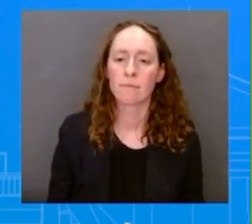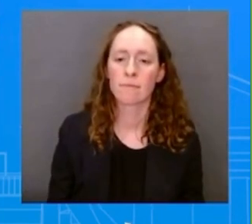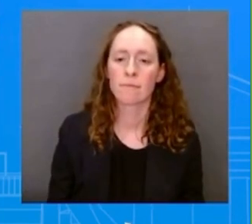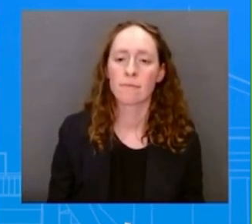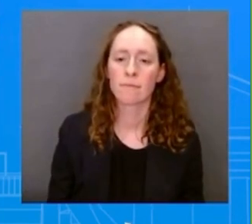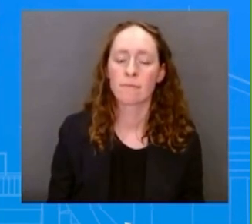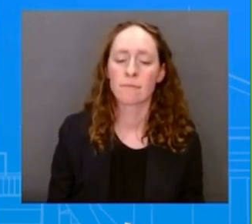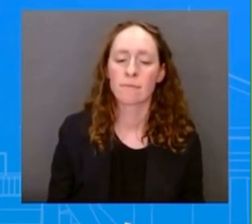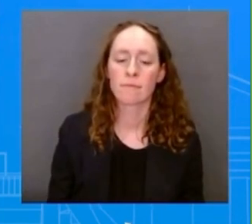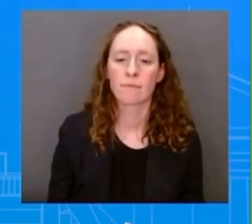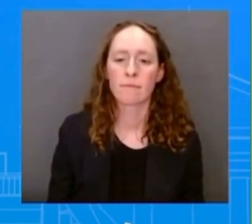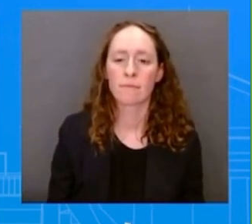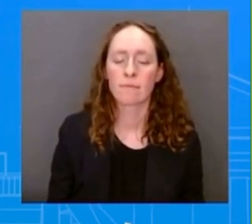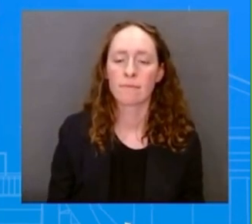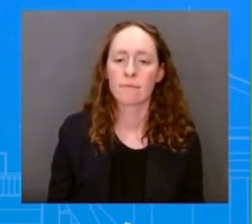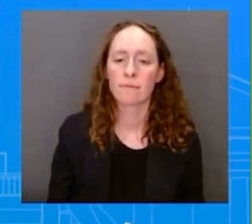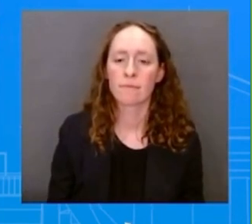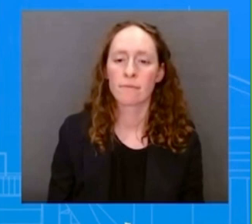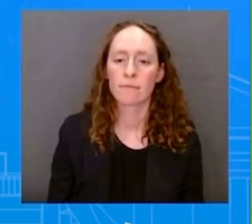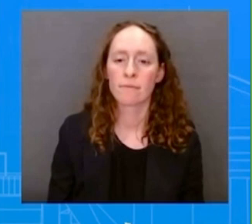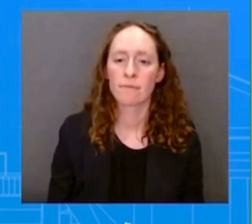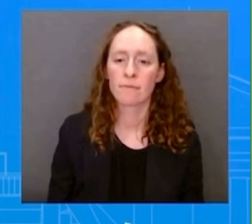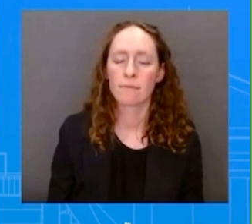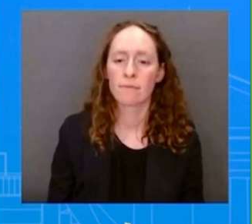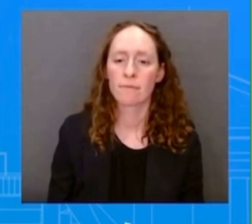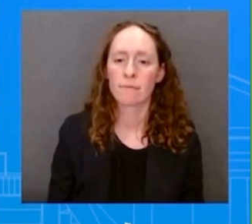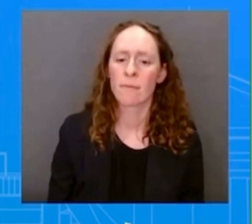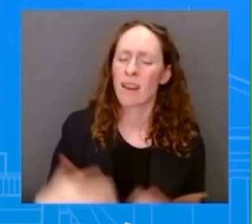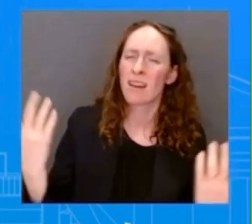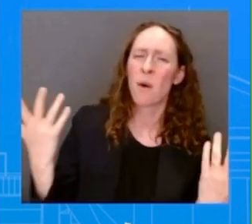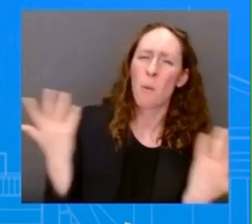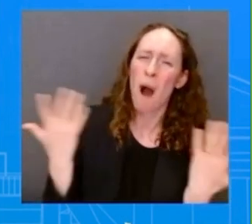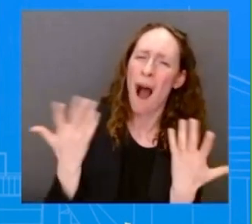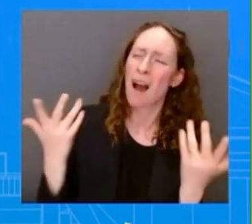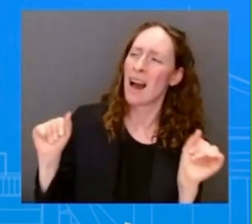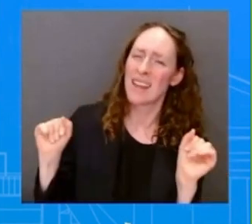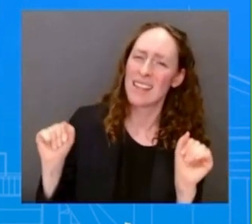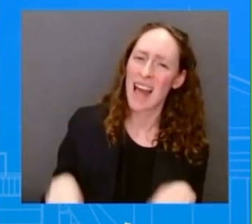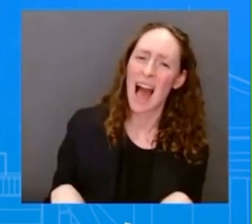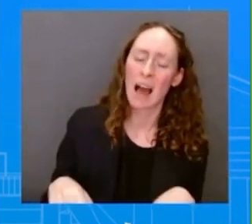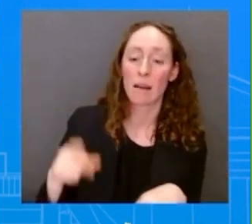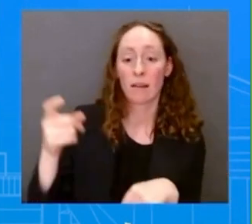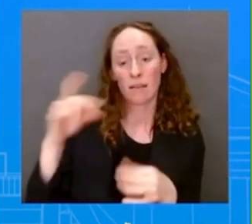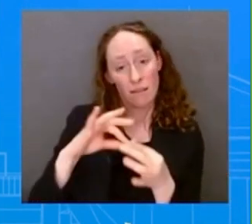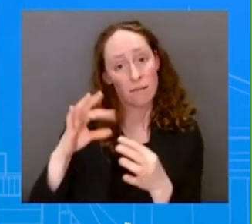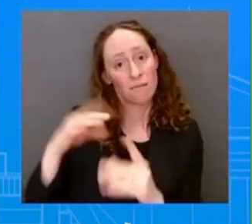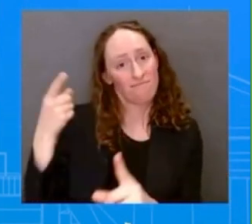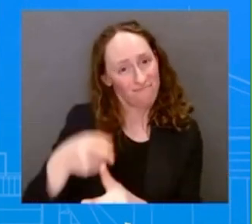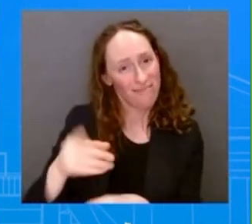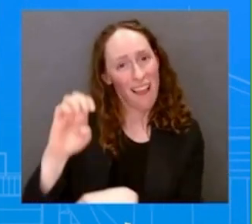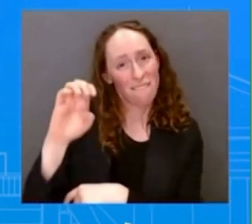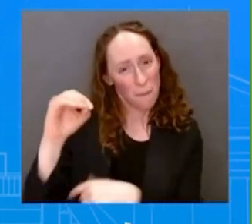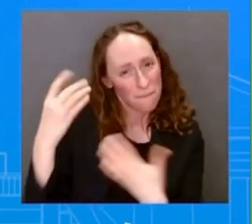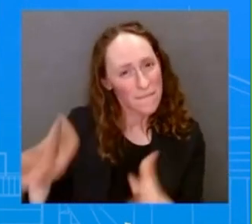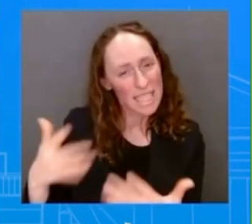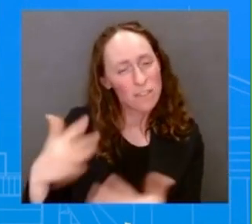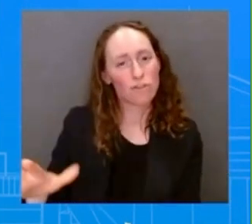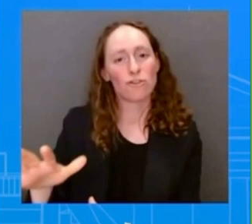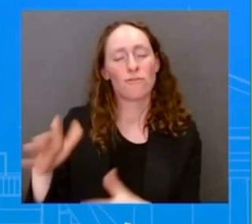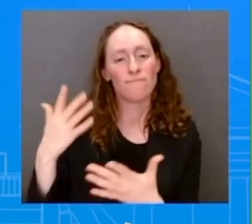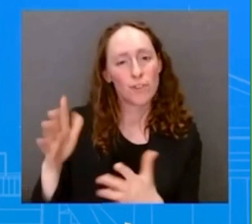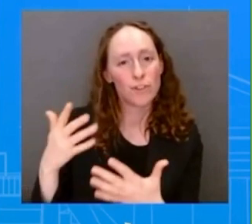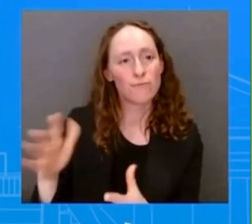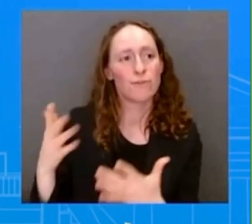wake of to expand